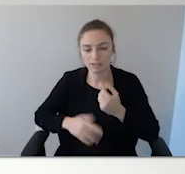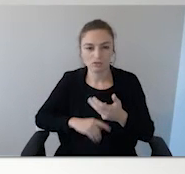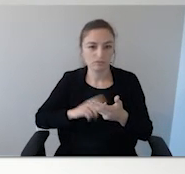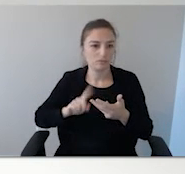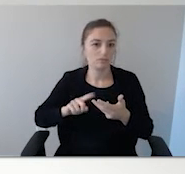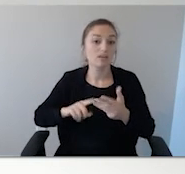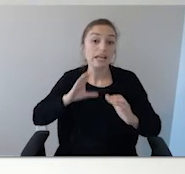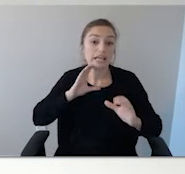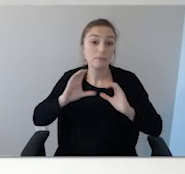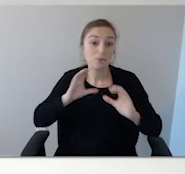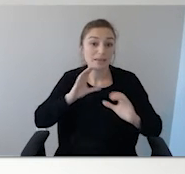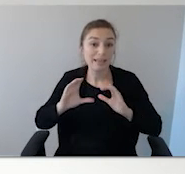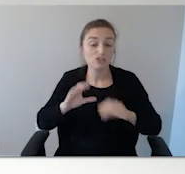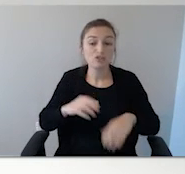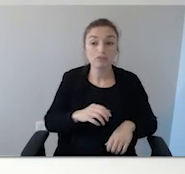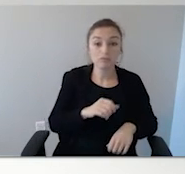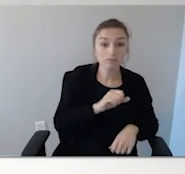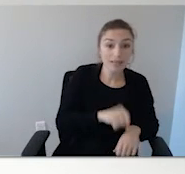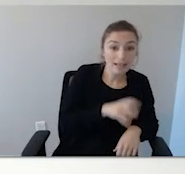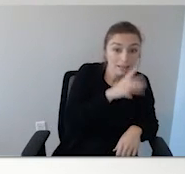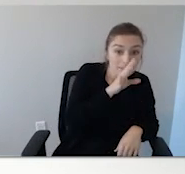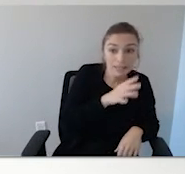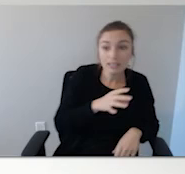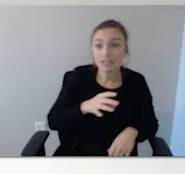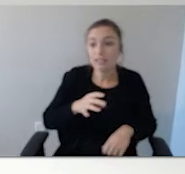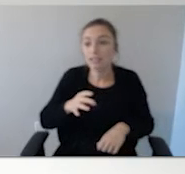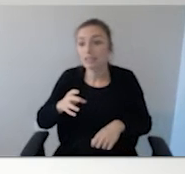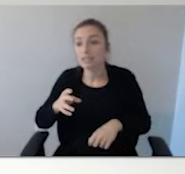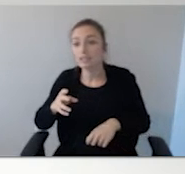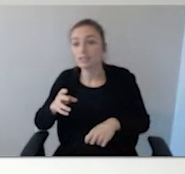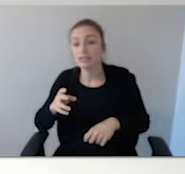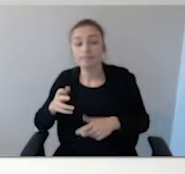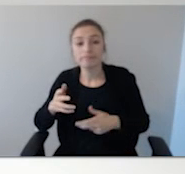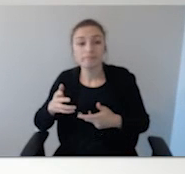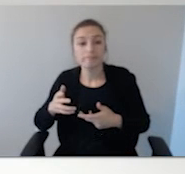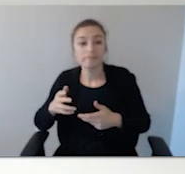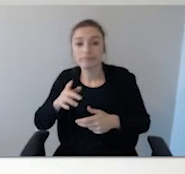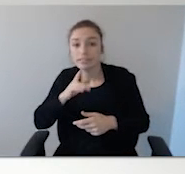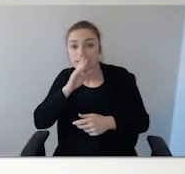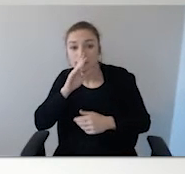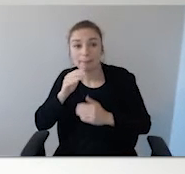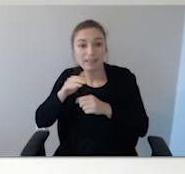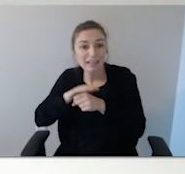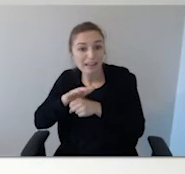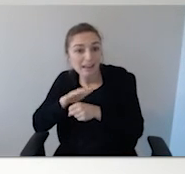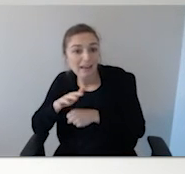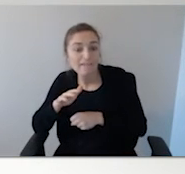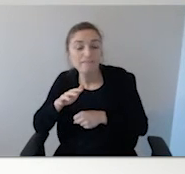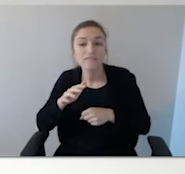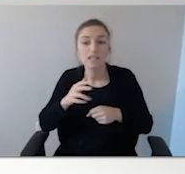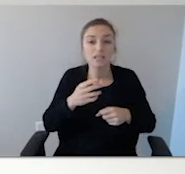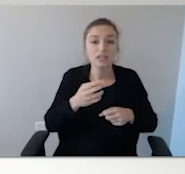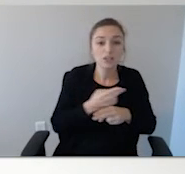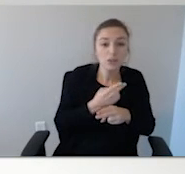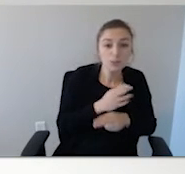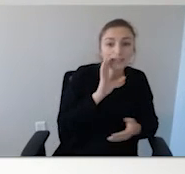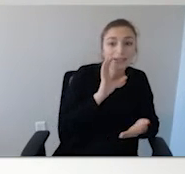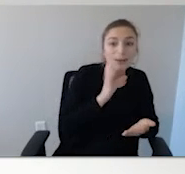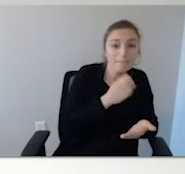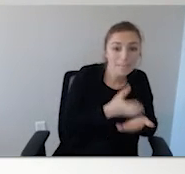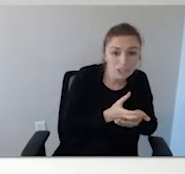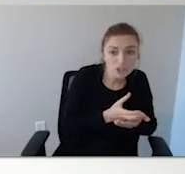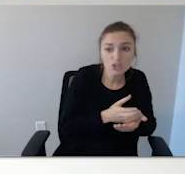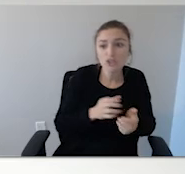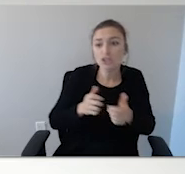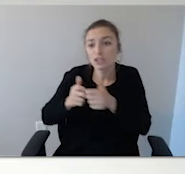they nonverbal? Do they speak well? Are they conversational? Do they just speak enough to get their needs met? Are they using picture exchange?